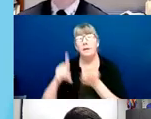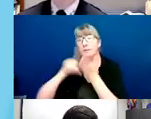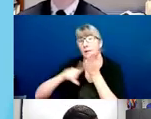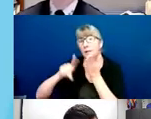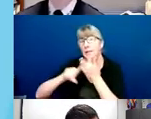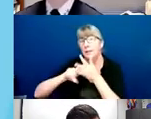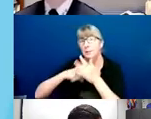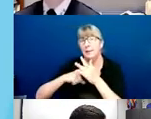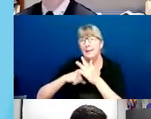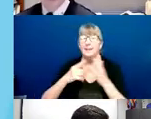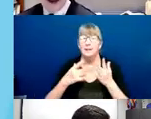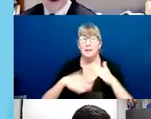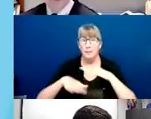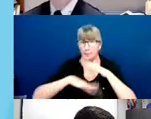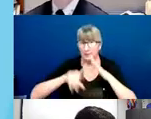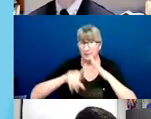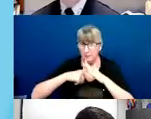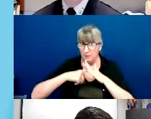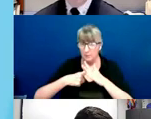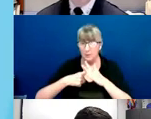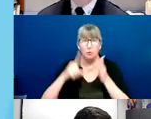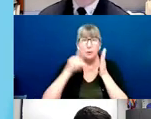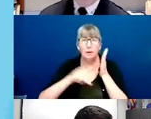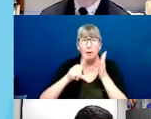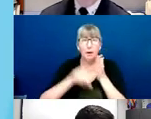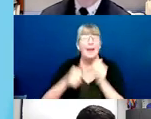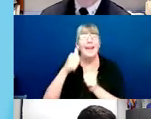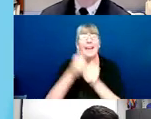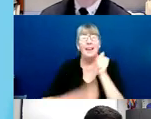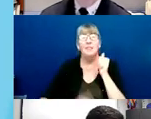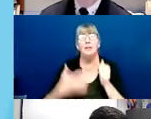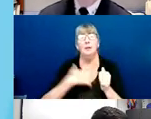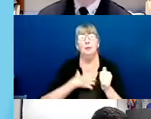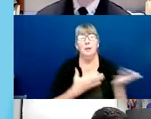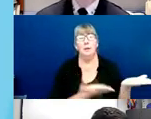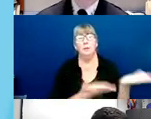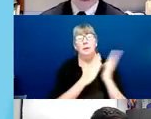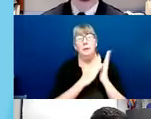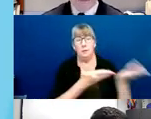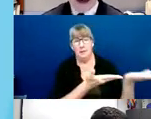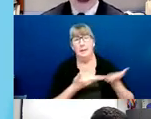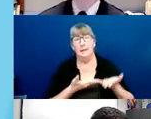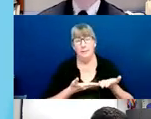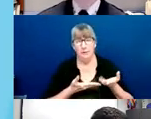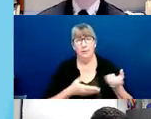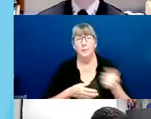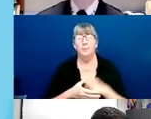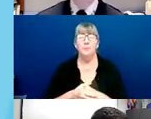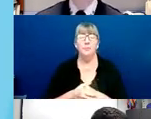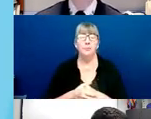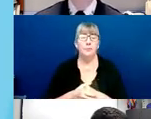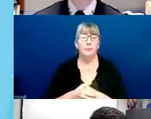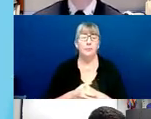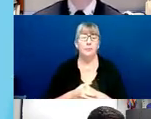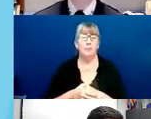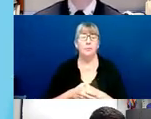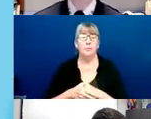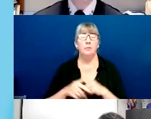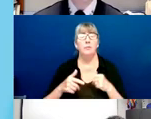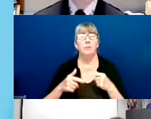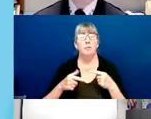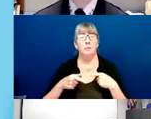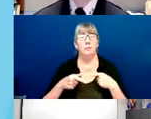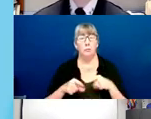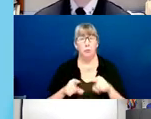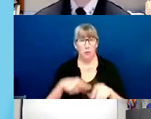investigation, into every complaint we receive. During this phase, we're checking to